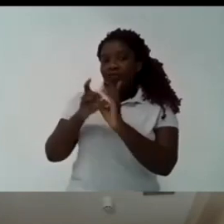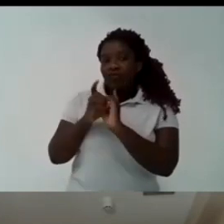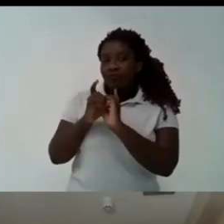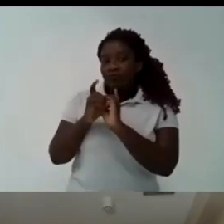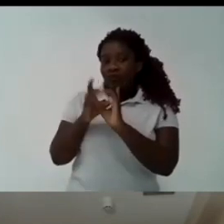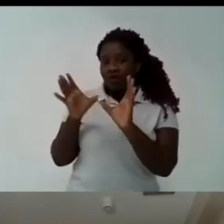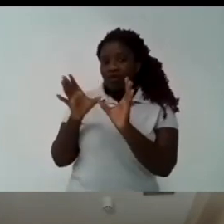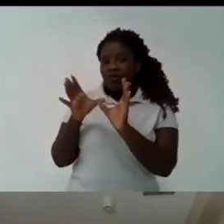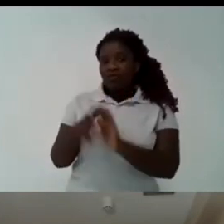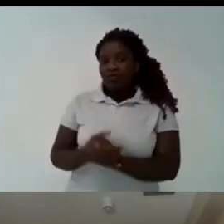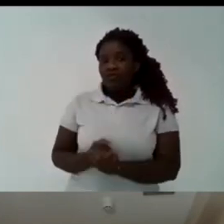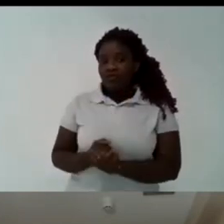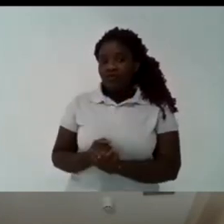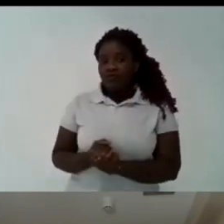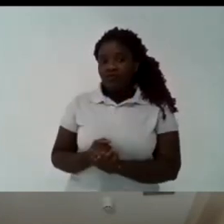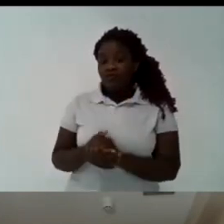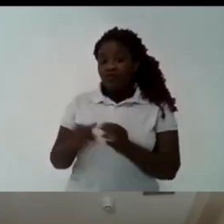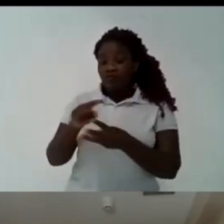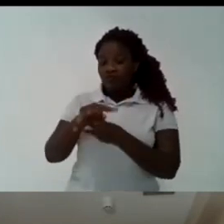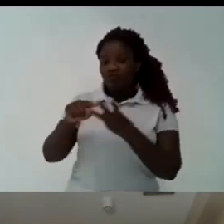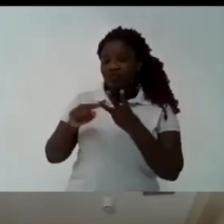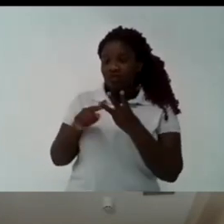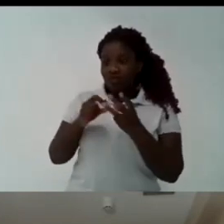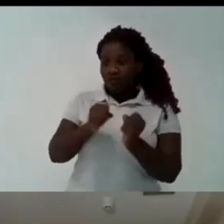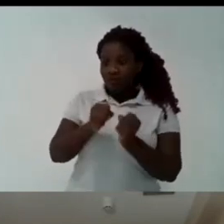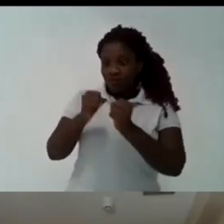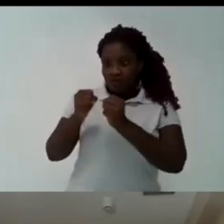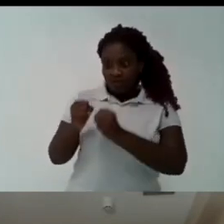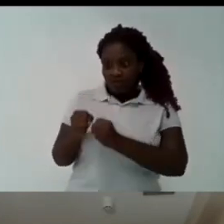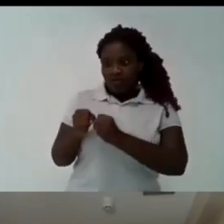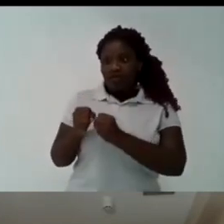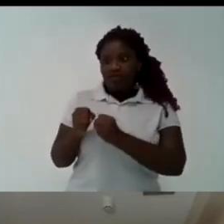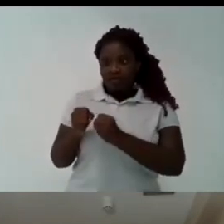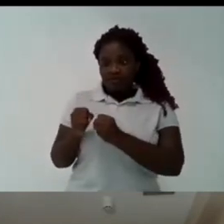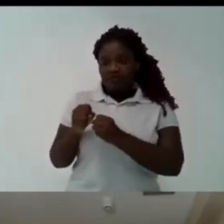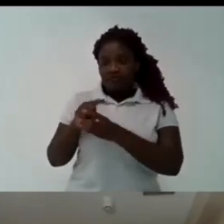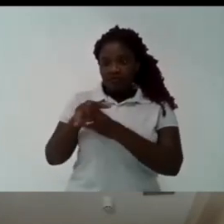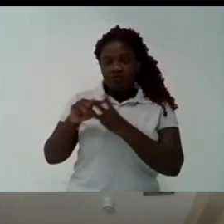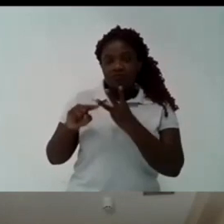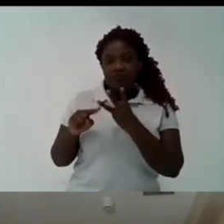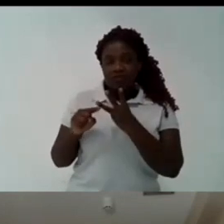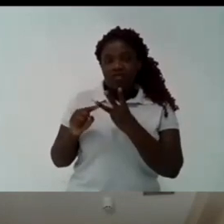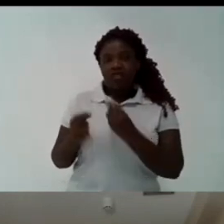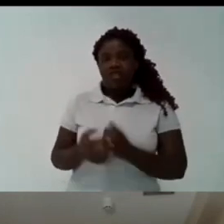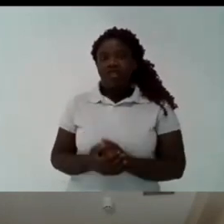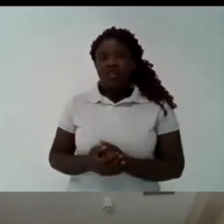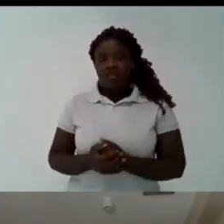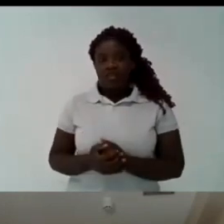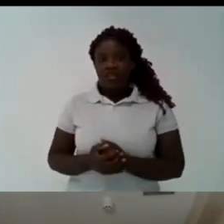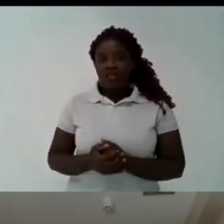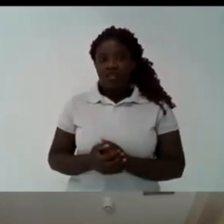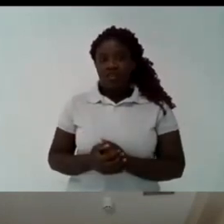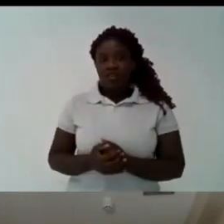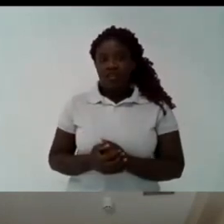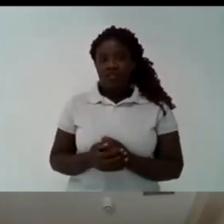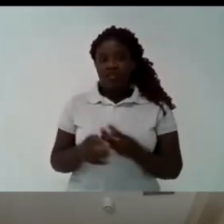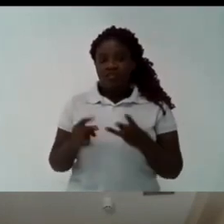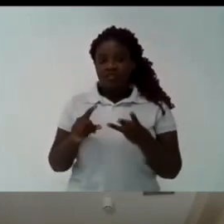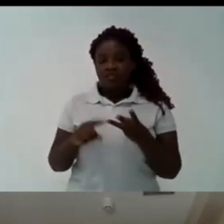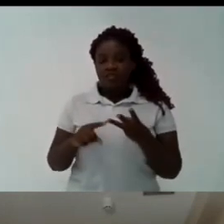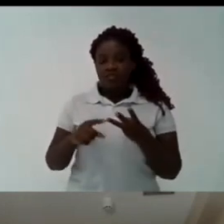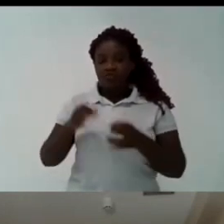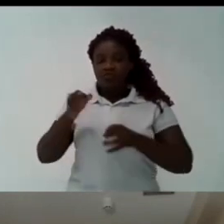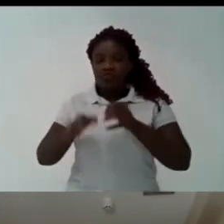trying to make people understand the pillars that sustain democracy in brazil judiciary